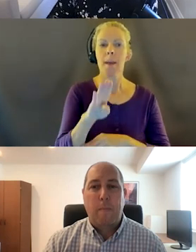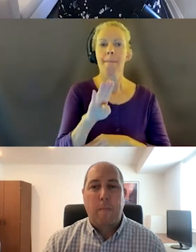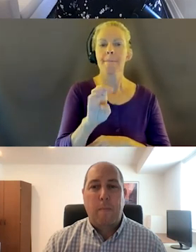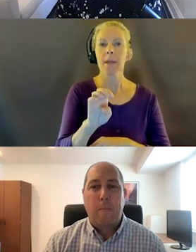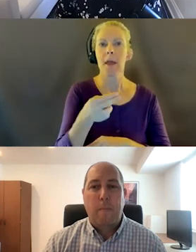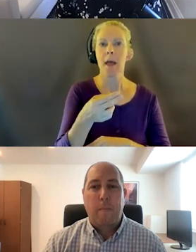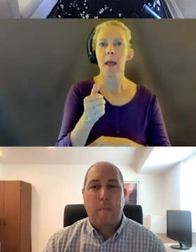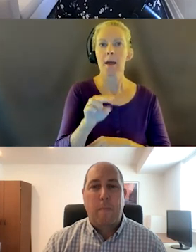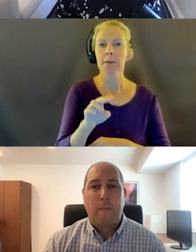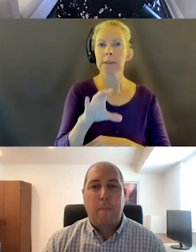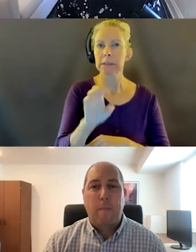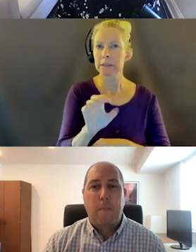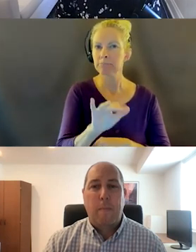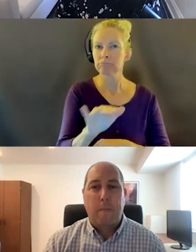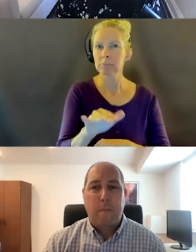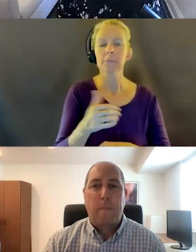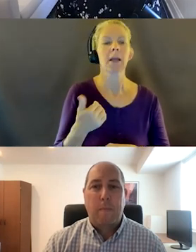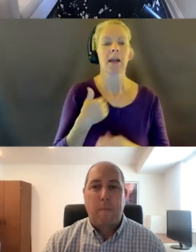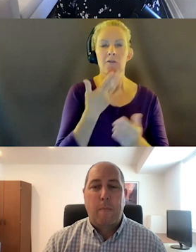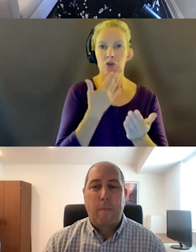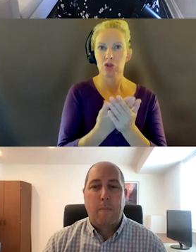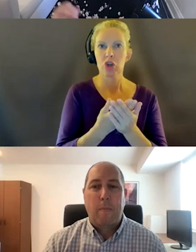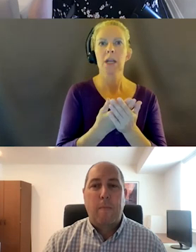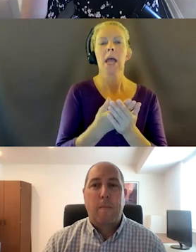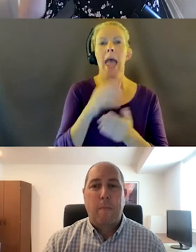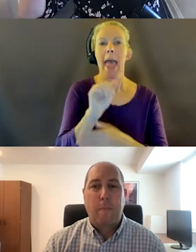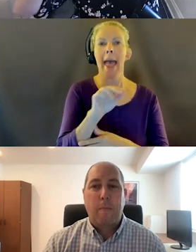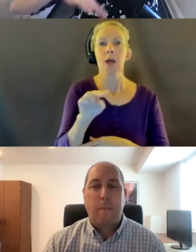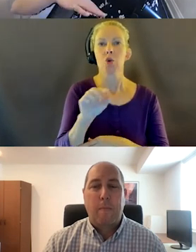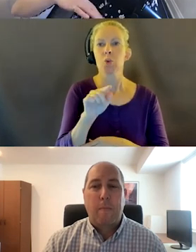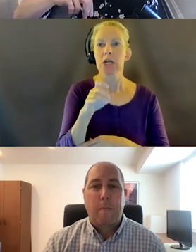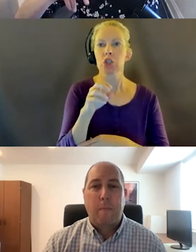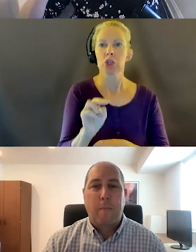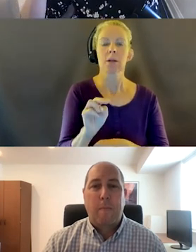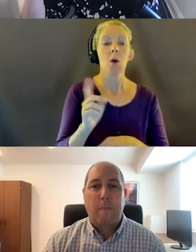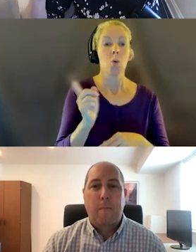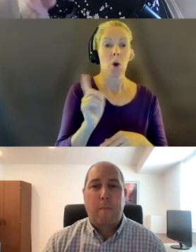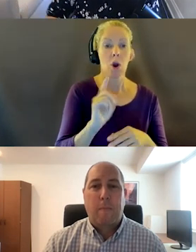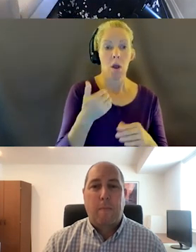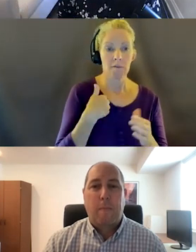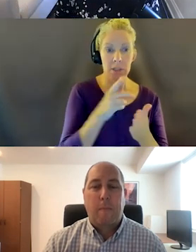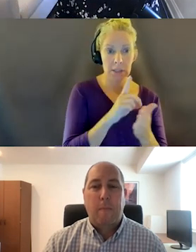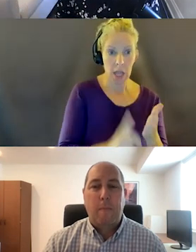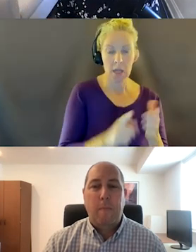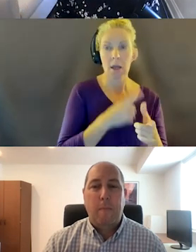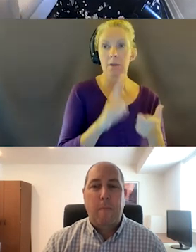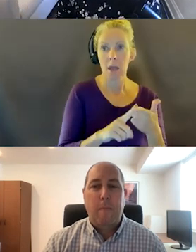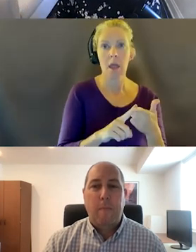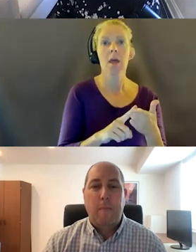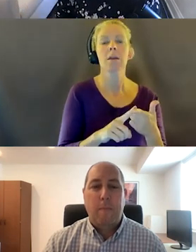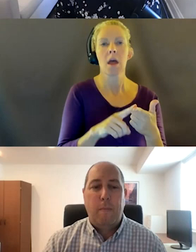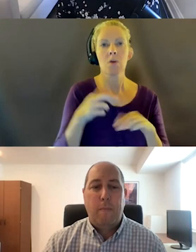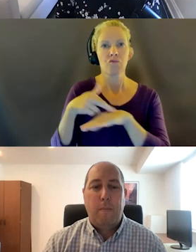I've got a good annotation documentation thing there about where I have the design. And then, I have annotations on the right-hand side.